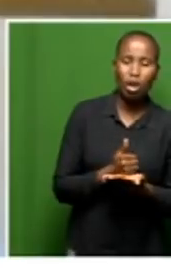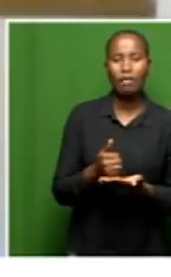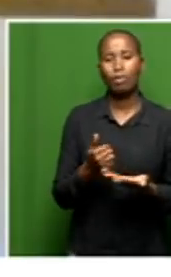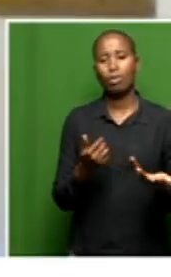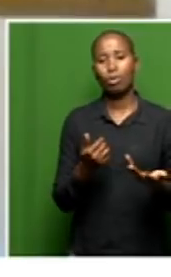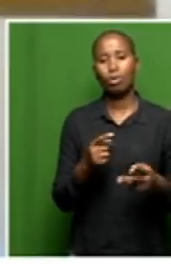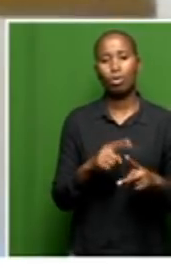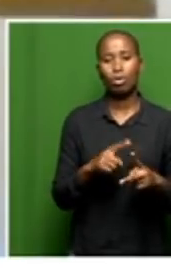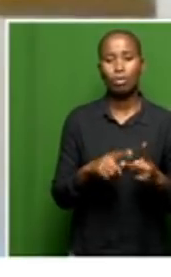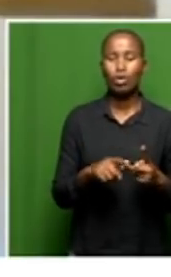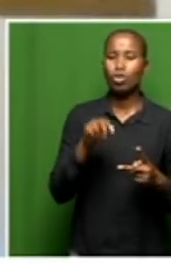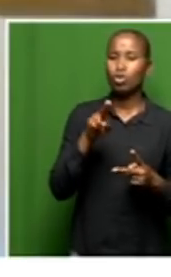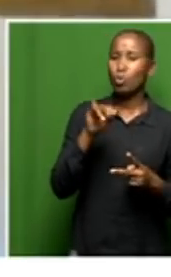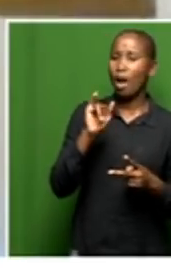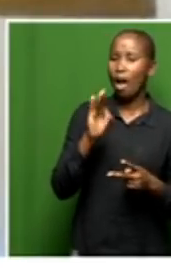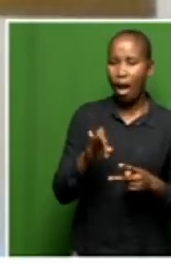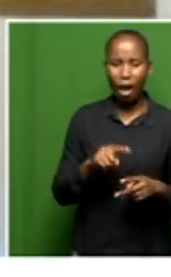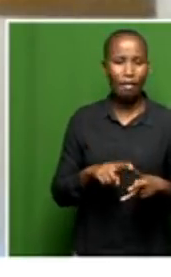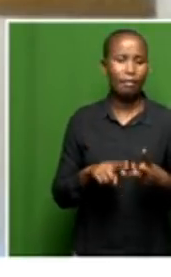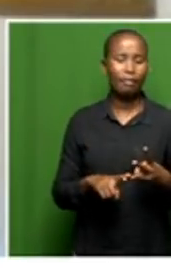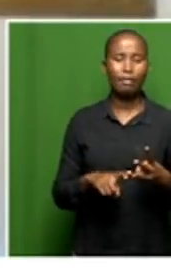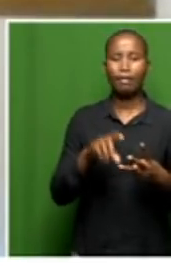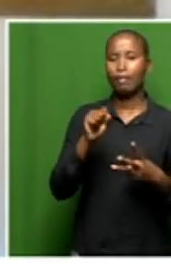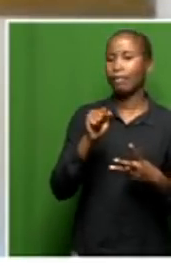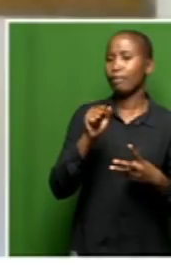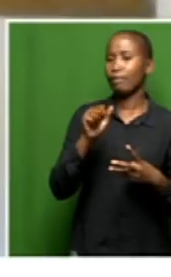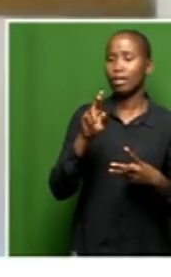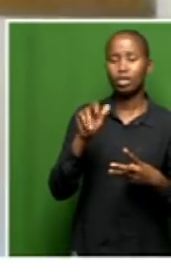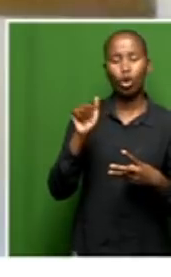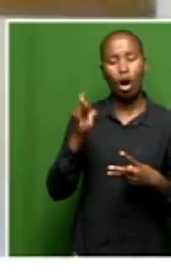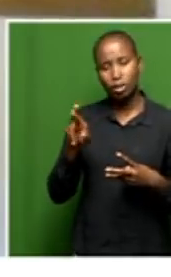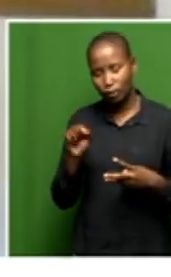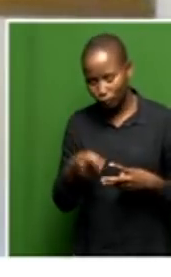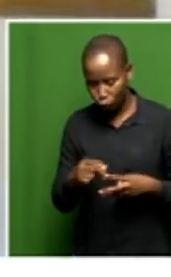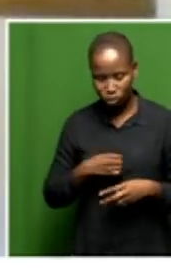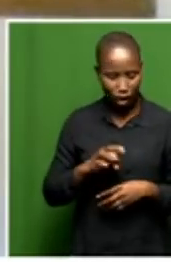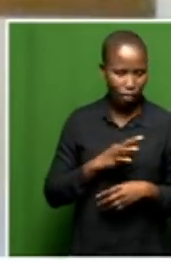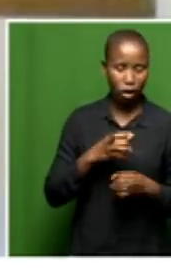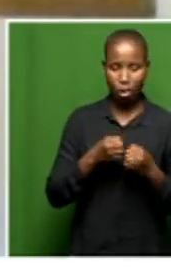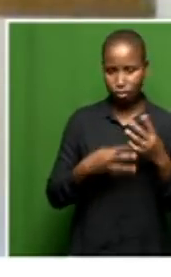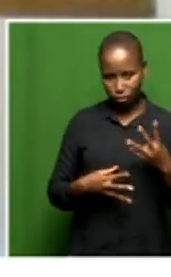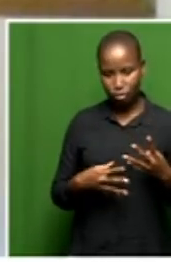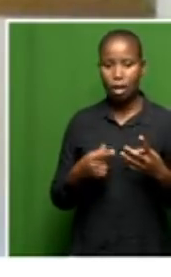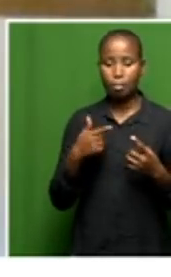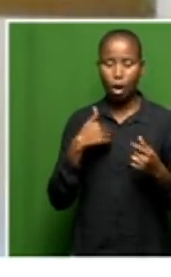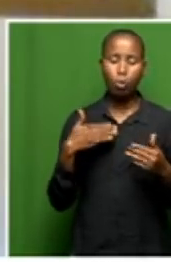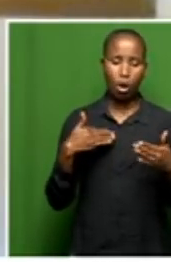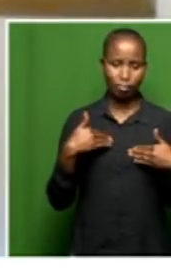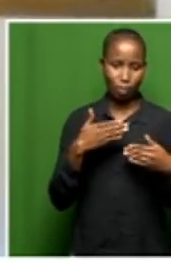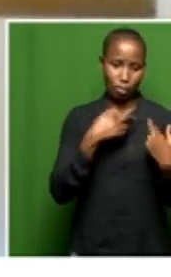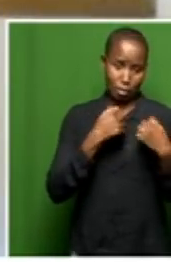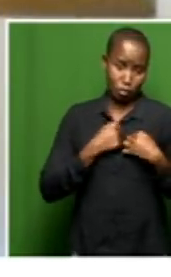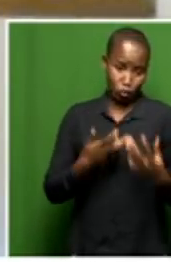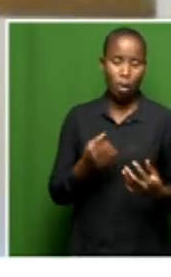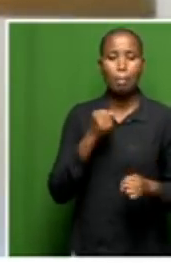registering the UIF for the staff, because there was no UIF, the policies and procedures that needed to come into place to make sure the